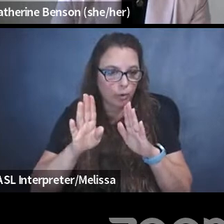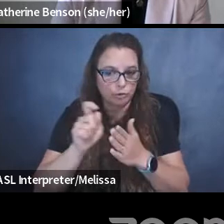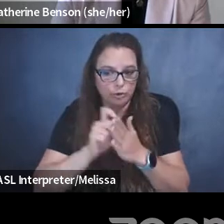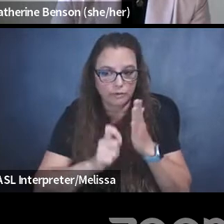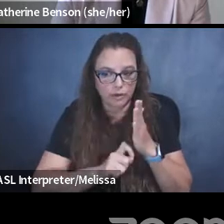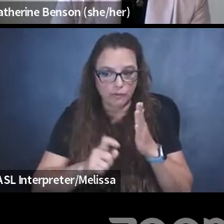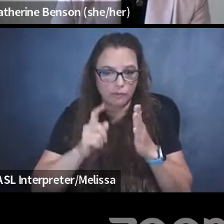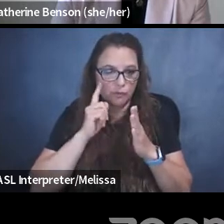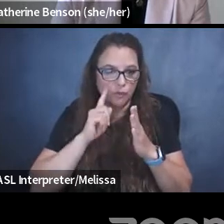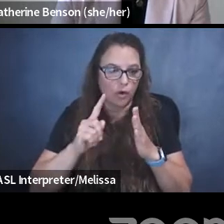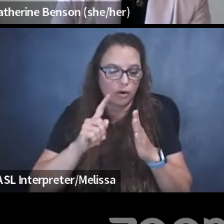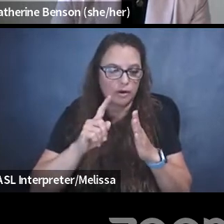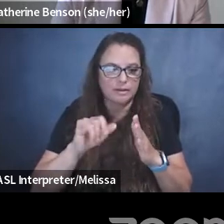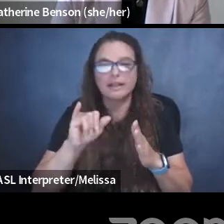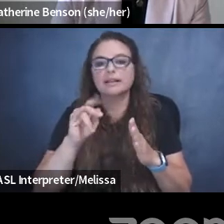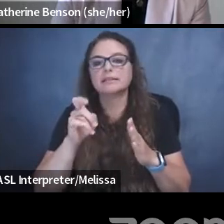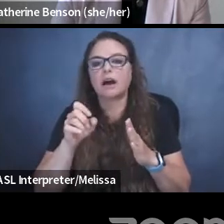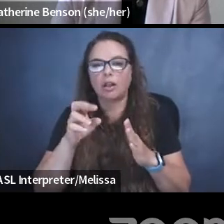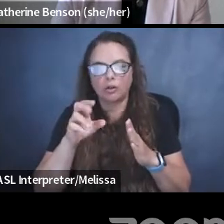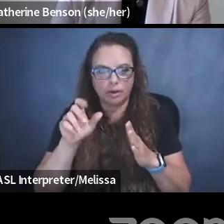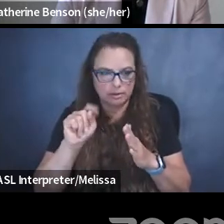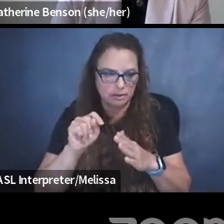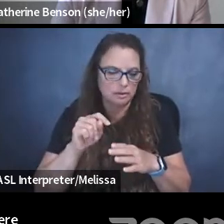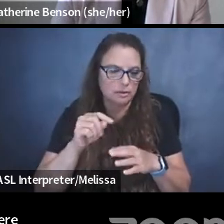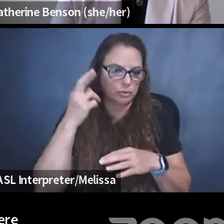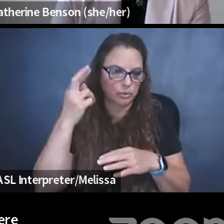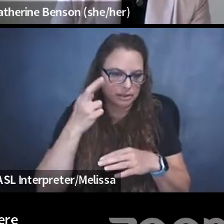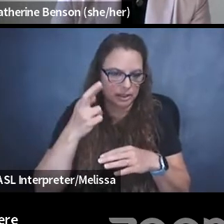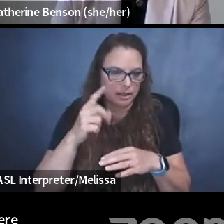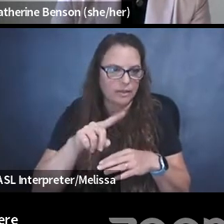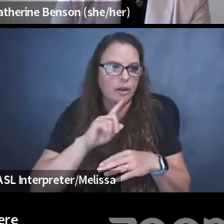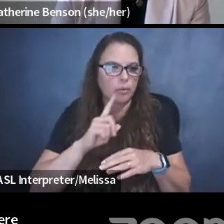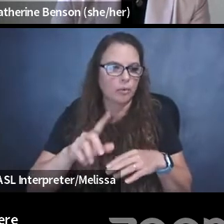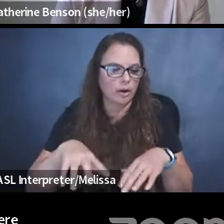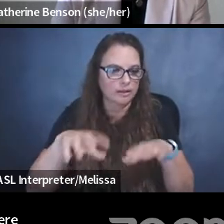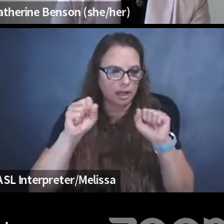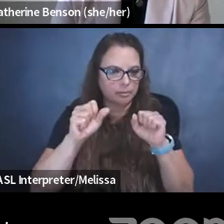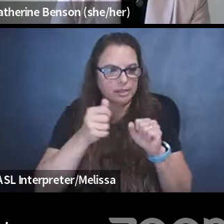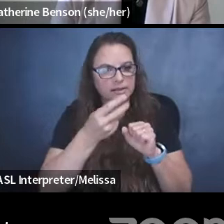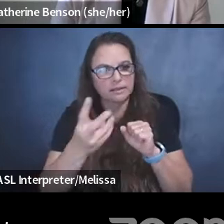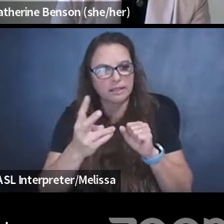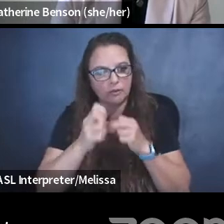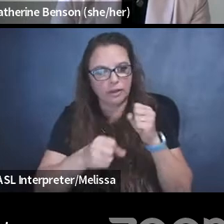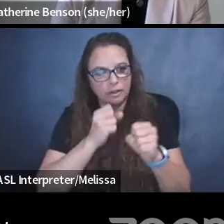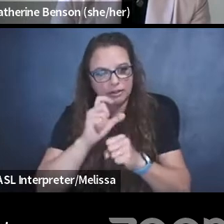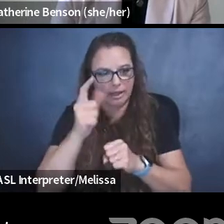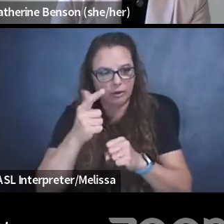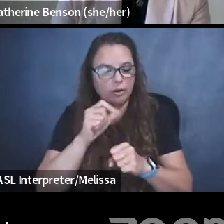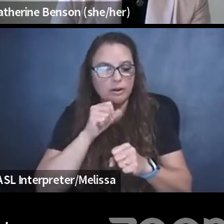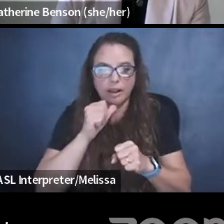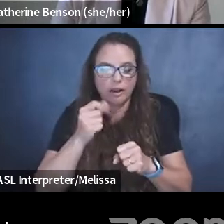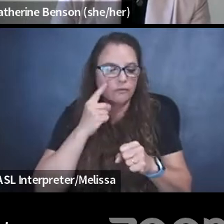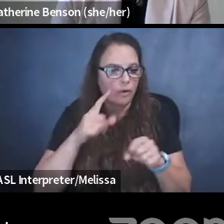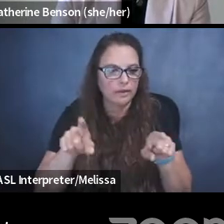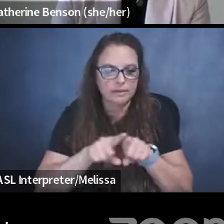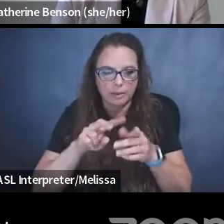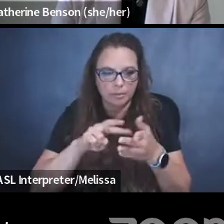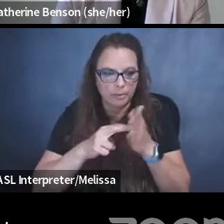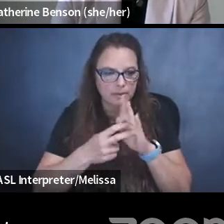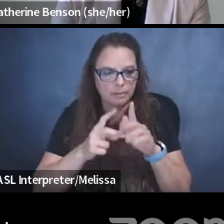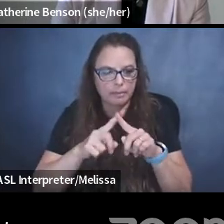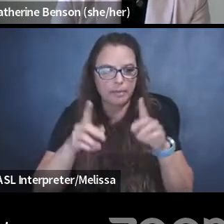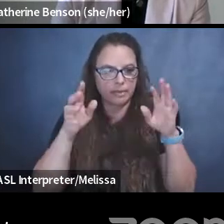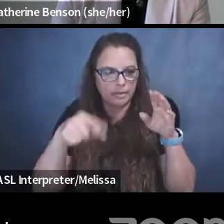uh, and, uh, they were adopted several years later, not for the same purpose, but they were decided,